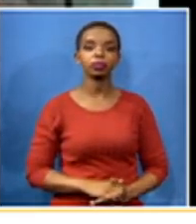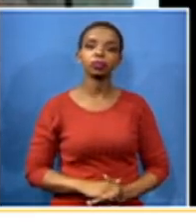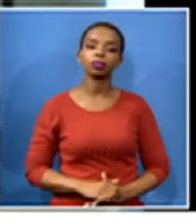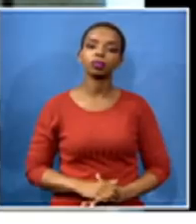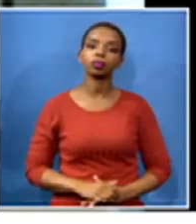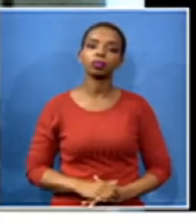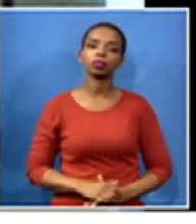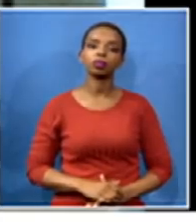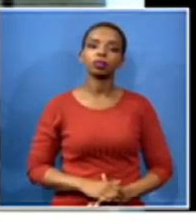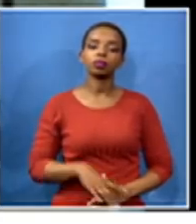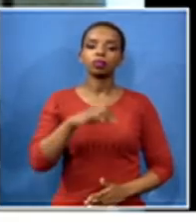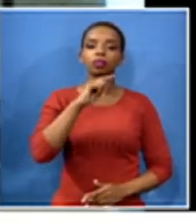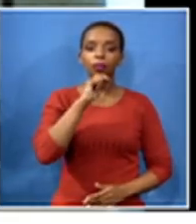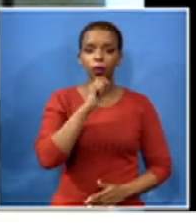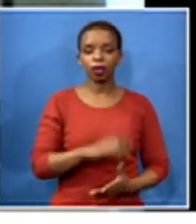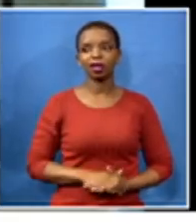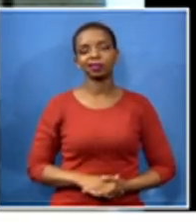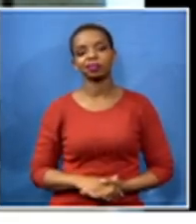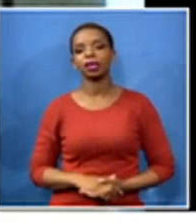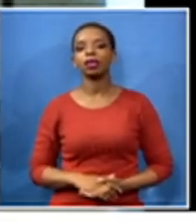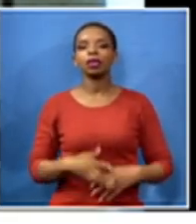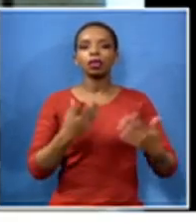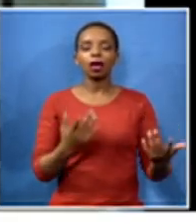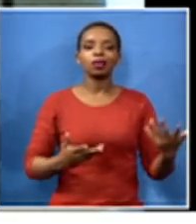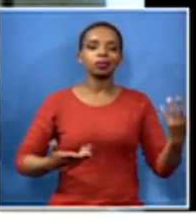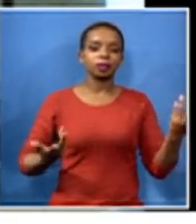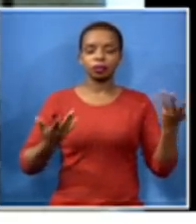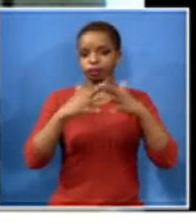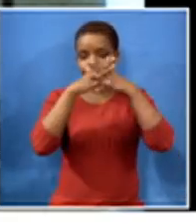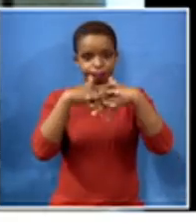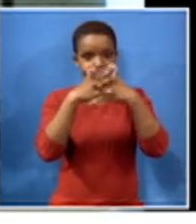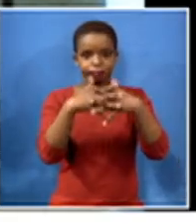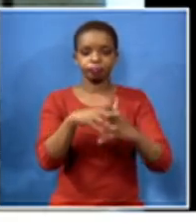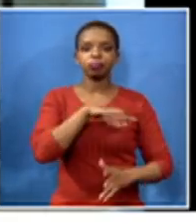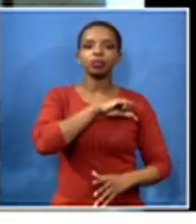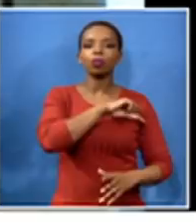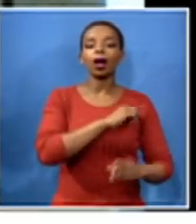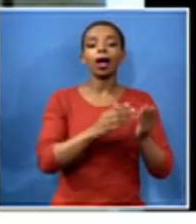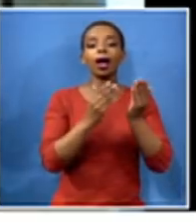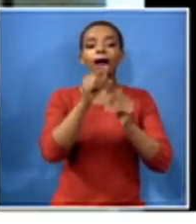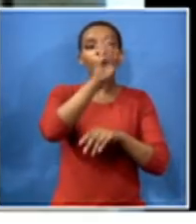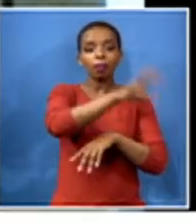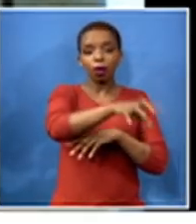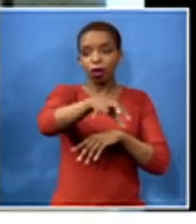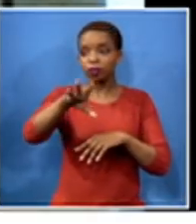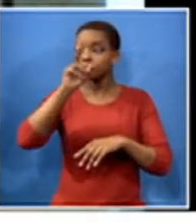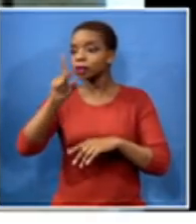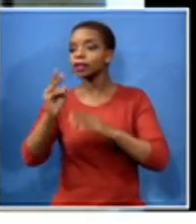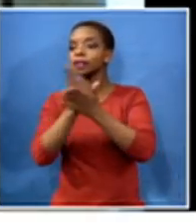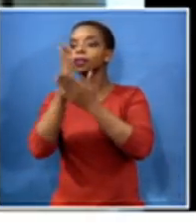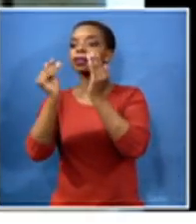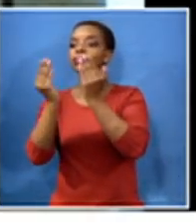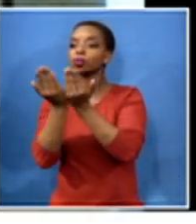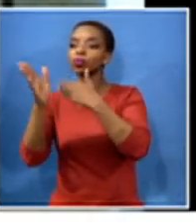good morning well it's been a mixed bag every province has certainly seen a number of schools closing to a greater or lesser